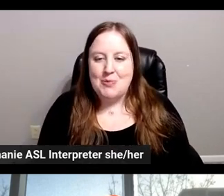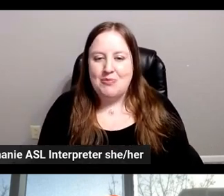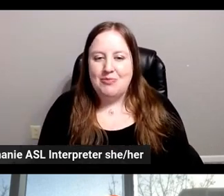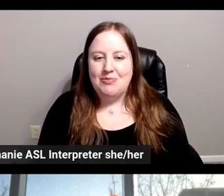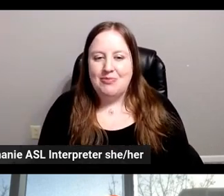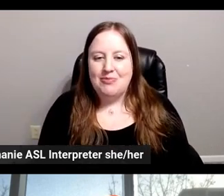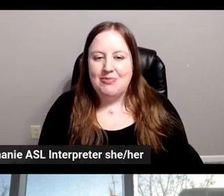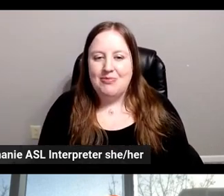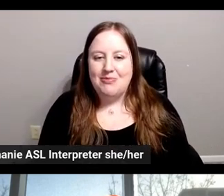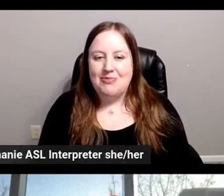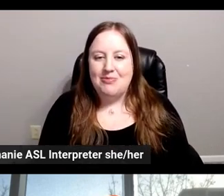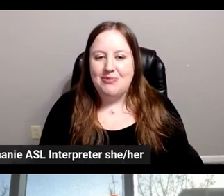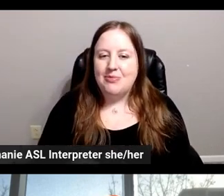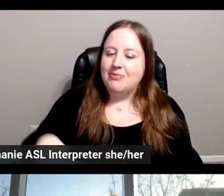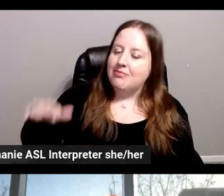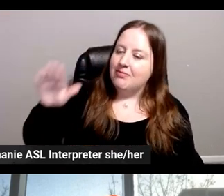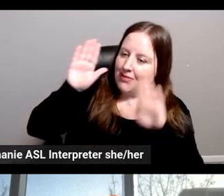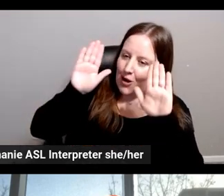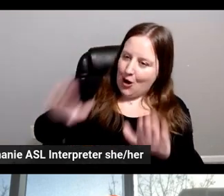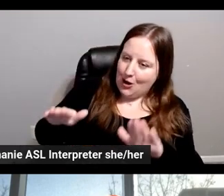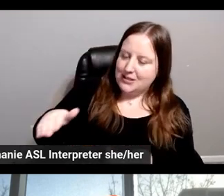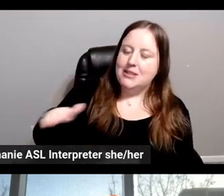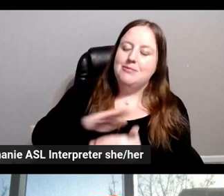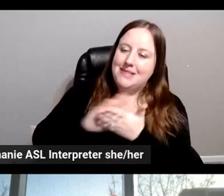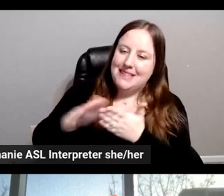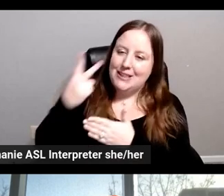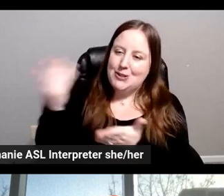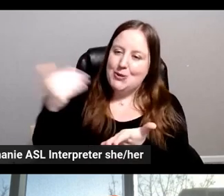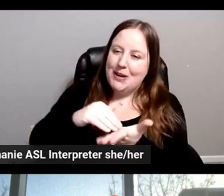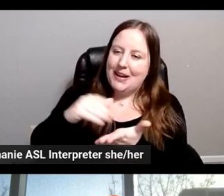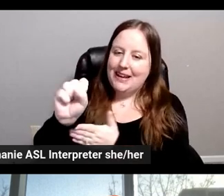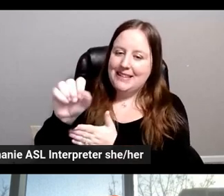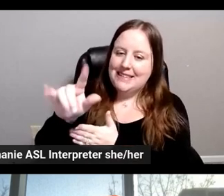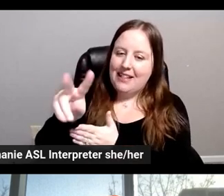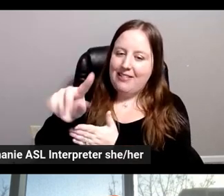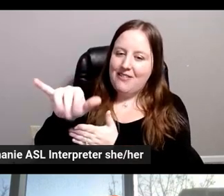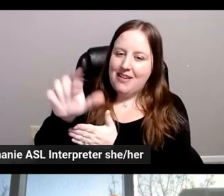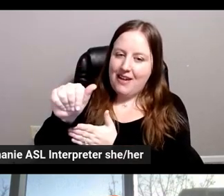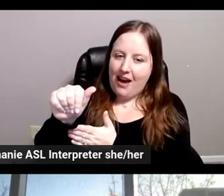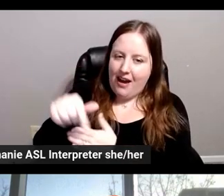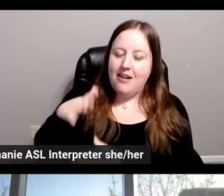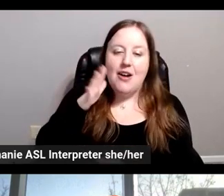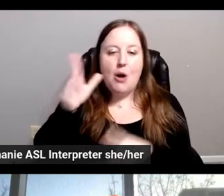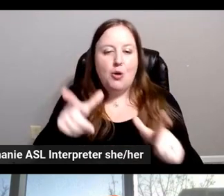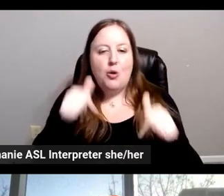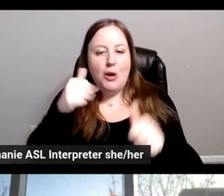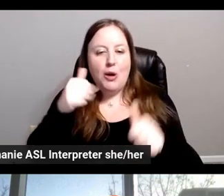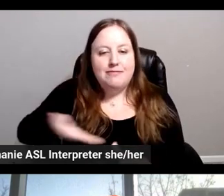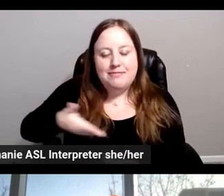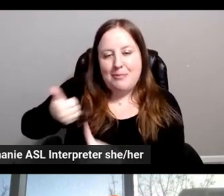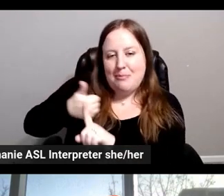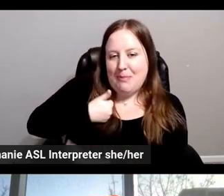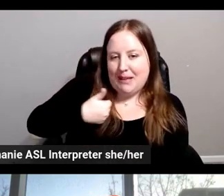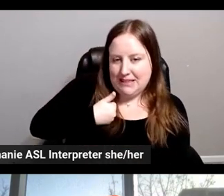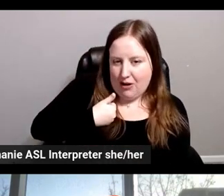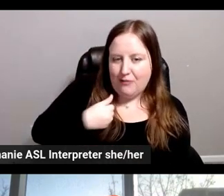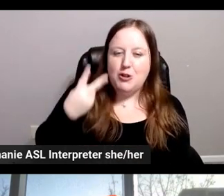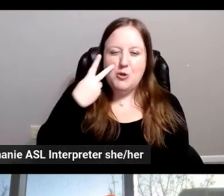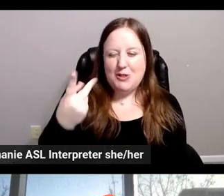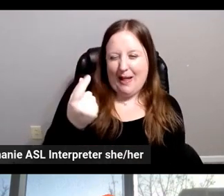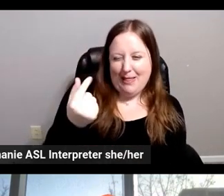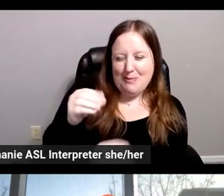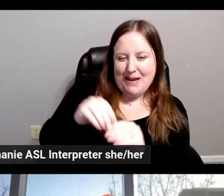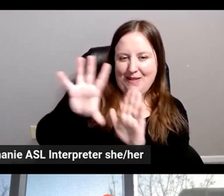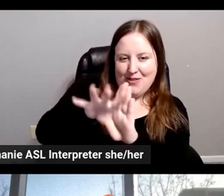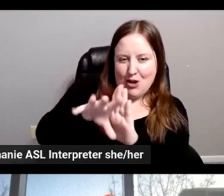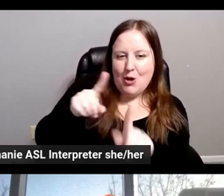Excellent. Silvia, great to see you again. And I'll do a quick introduction about myself. You saw me a little bit in the video,